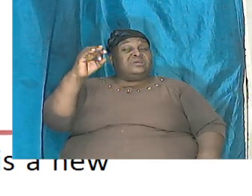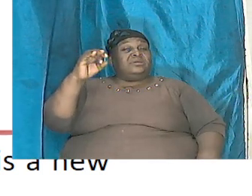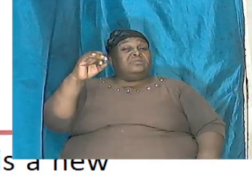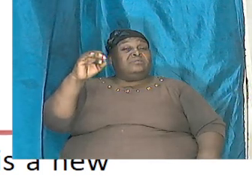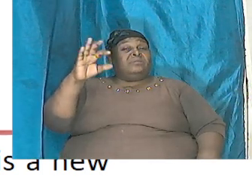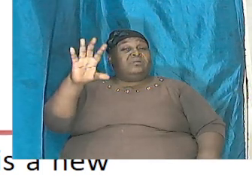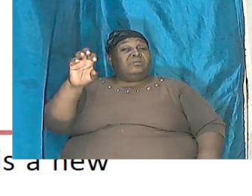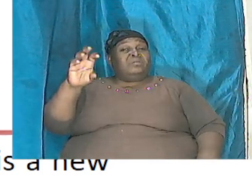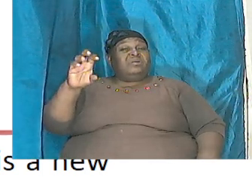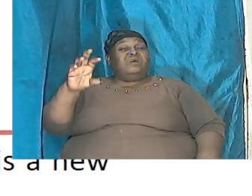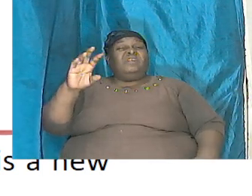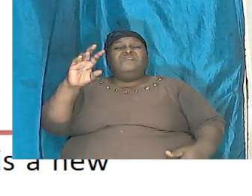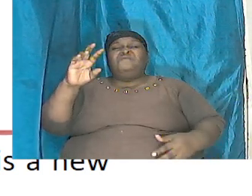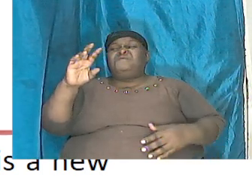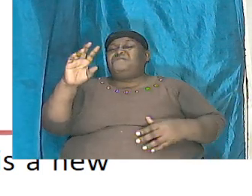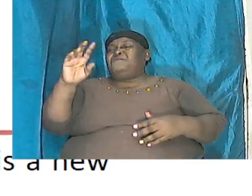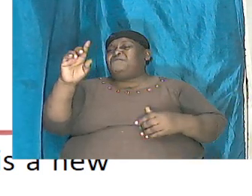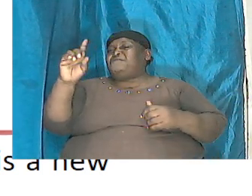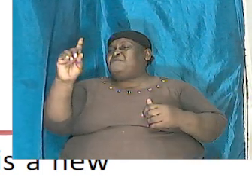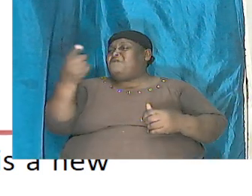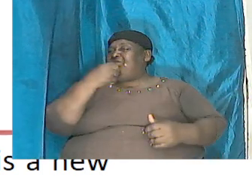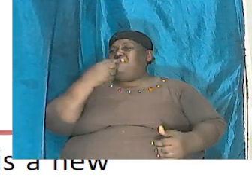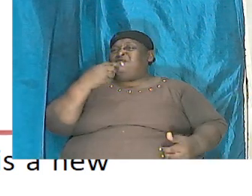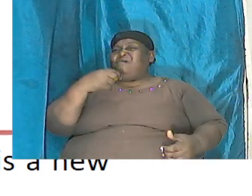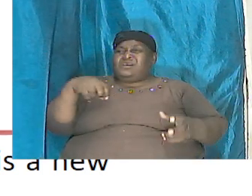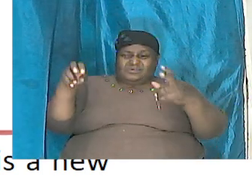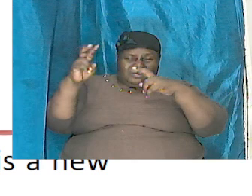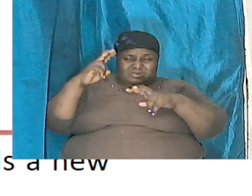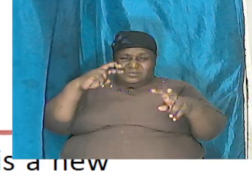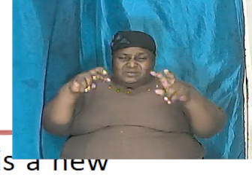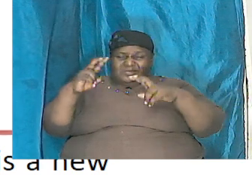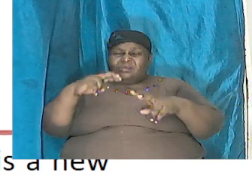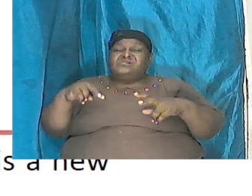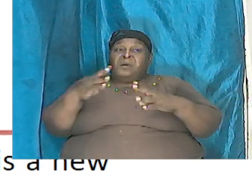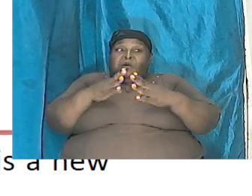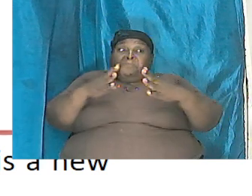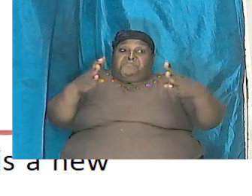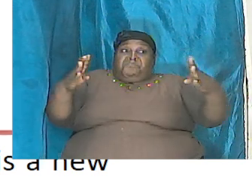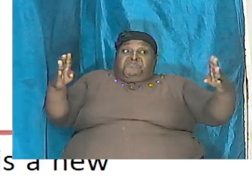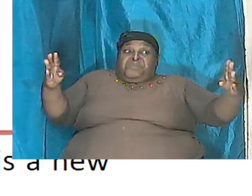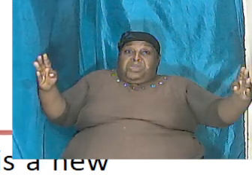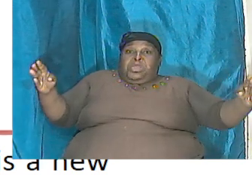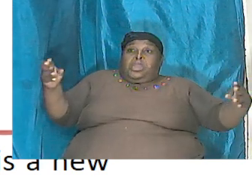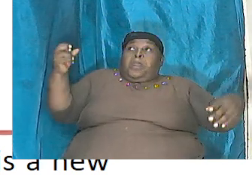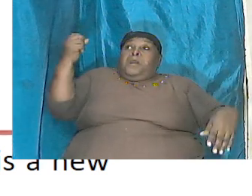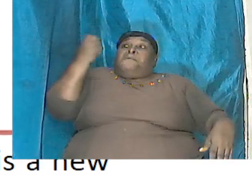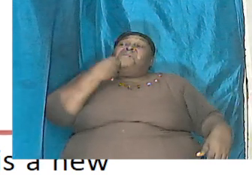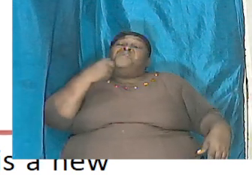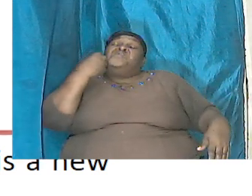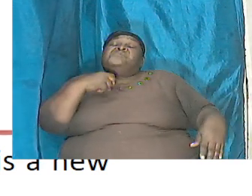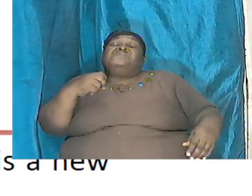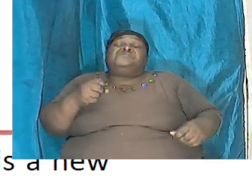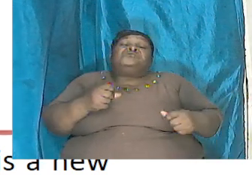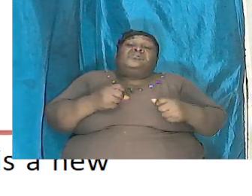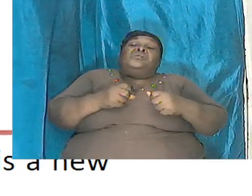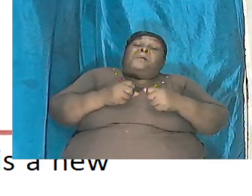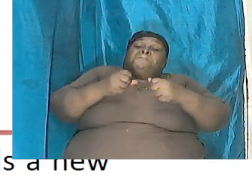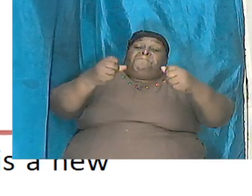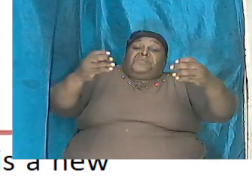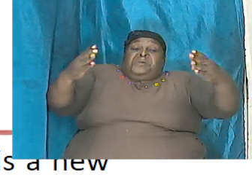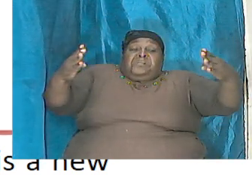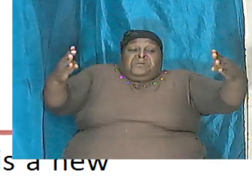first discovery of some of these massive bones of these great creatures yes